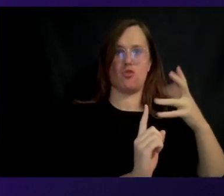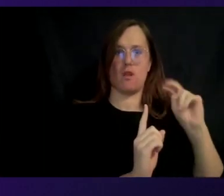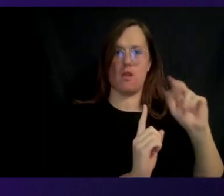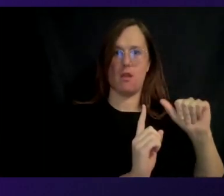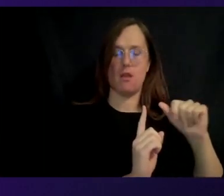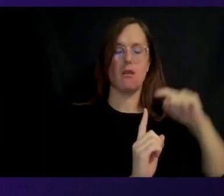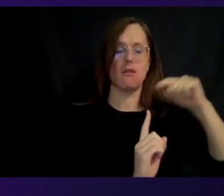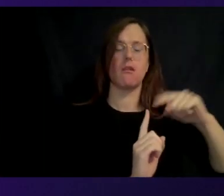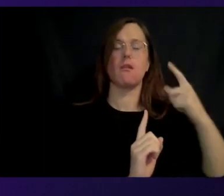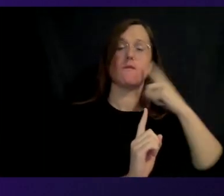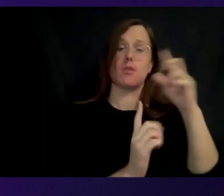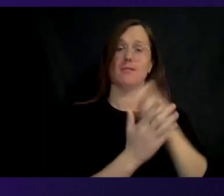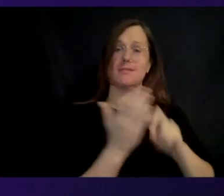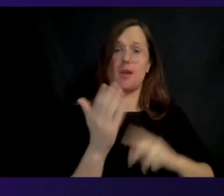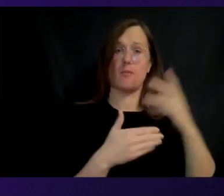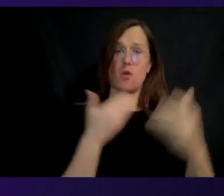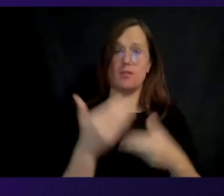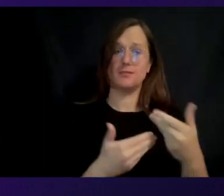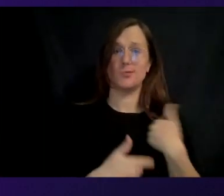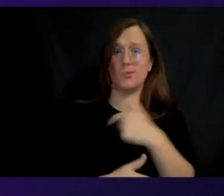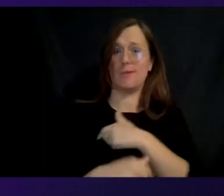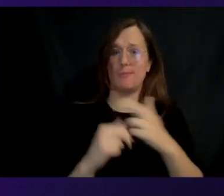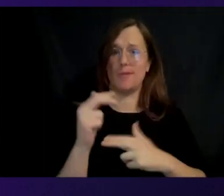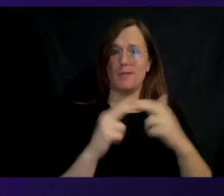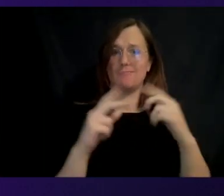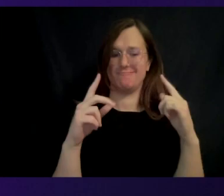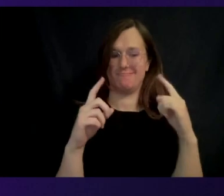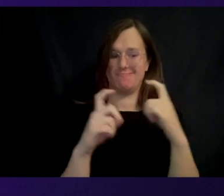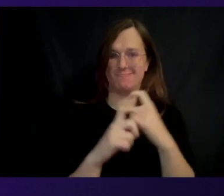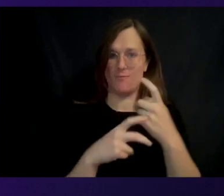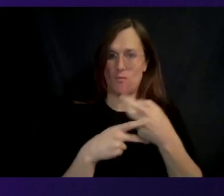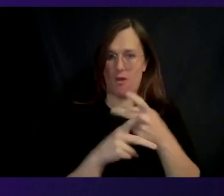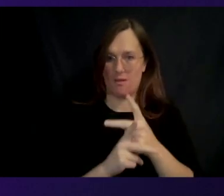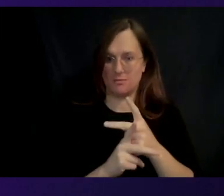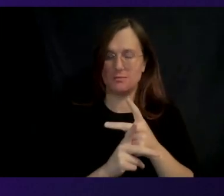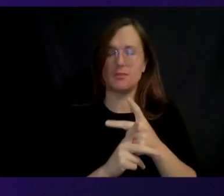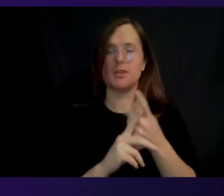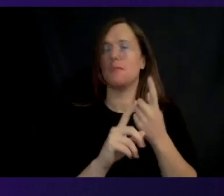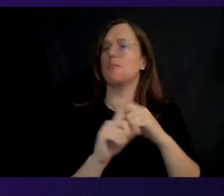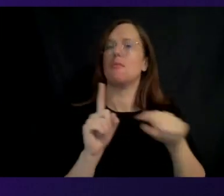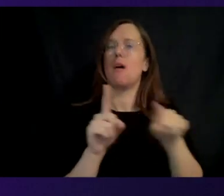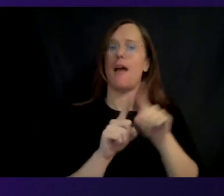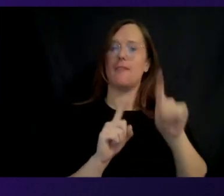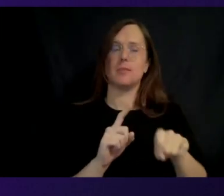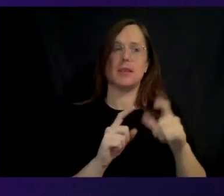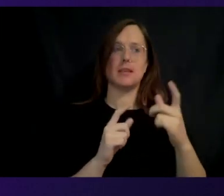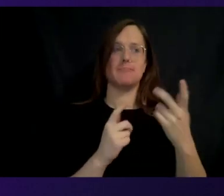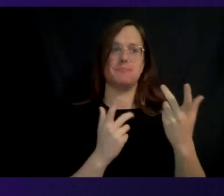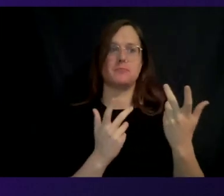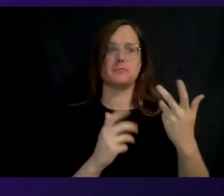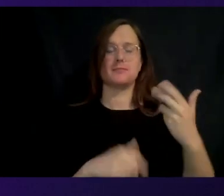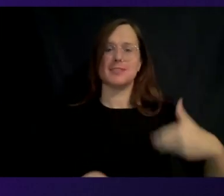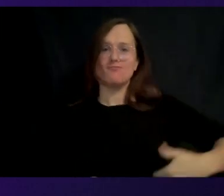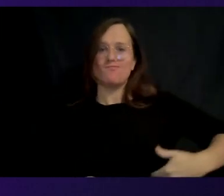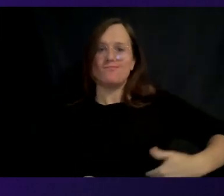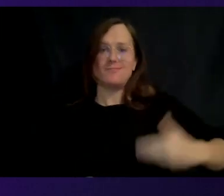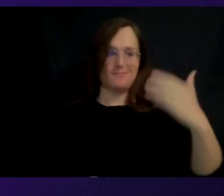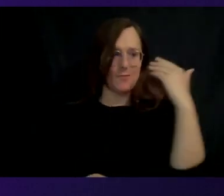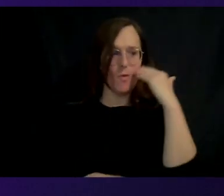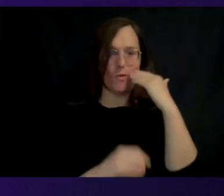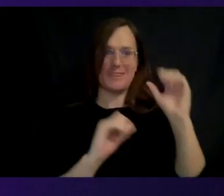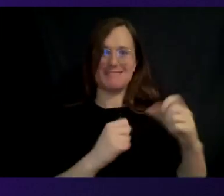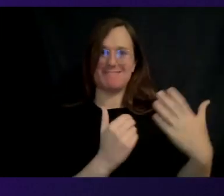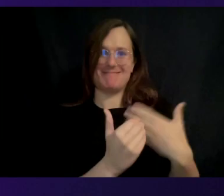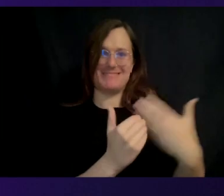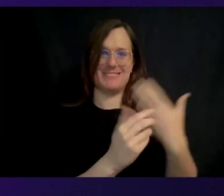we build very complex products, but we have to make them be intuitive and easy to use for our customers. And given the